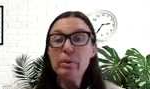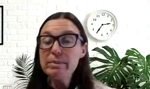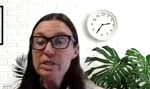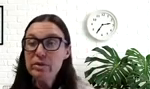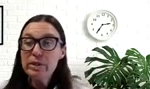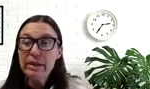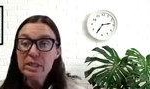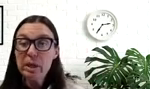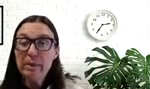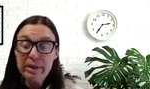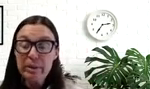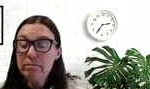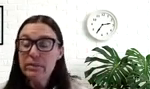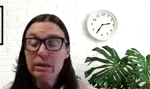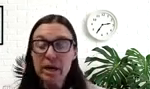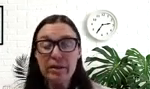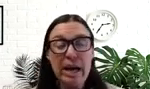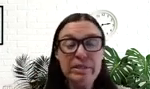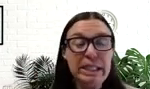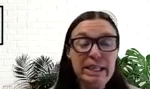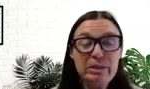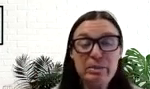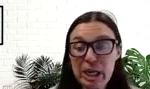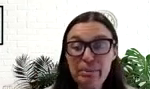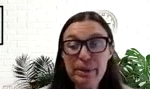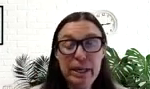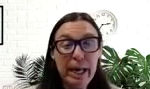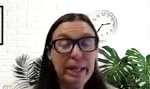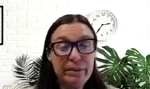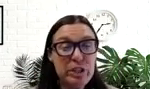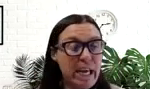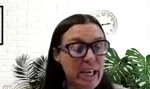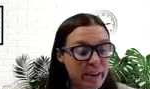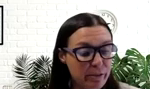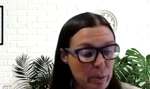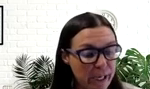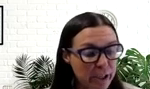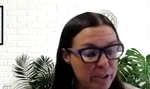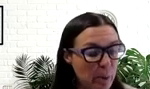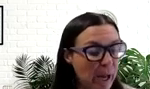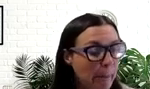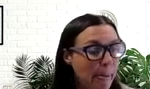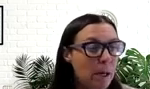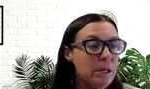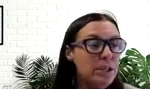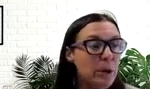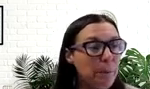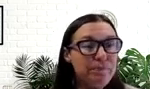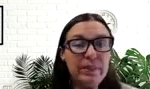may be wondering why I'm still focusing on this part of my family. The other half didn't get this much time. And if you'll just hang in there for a minute, you'll see why.